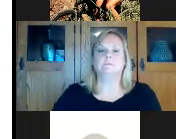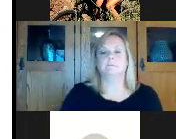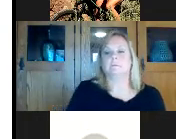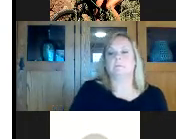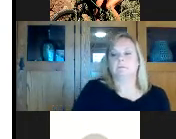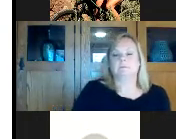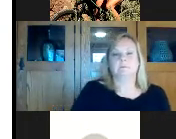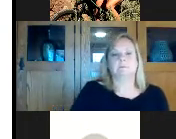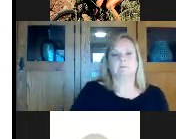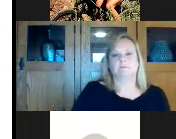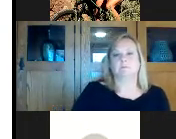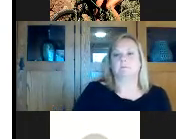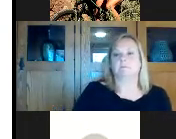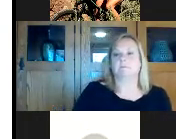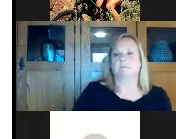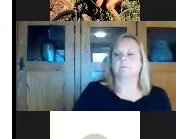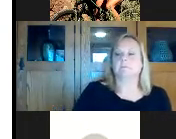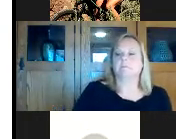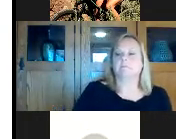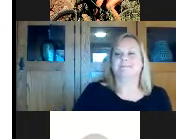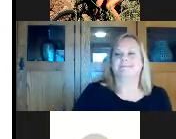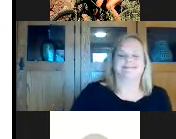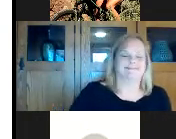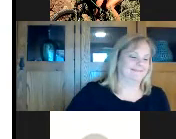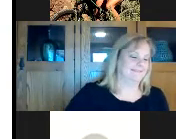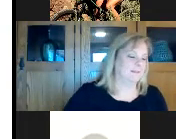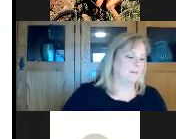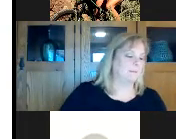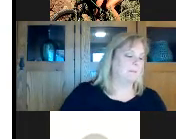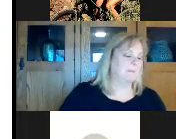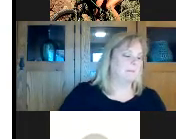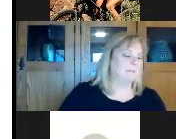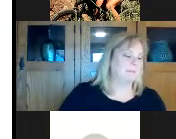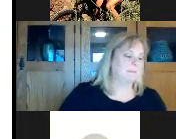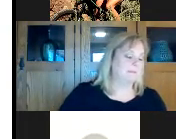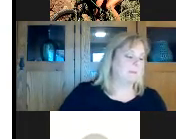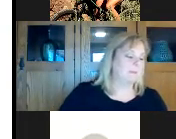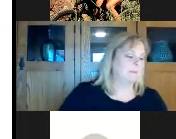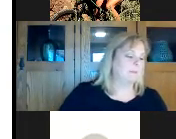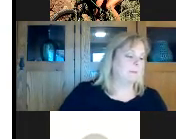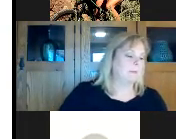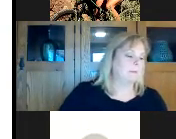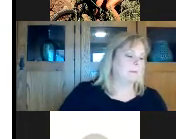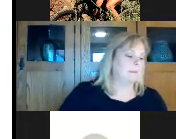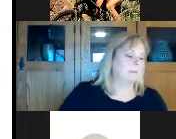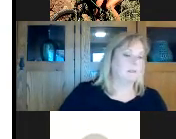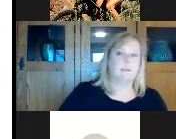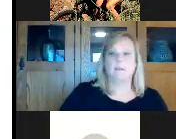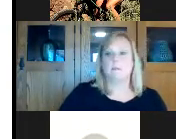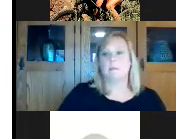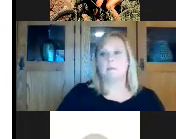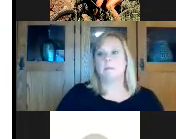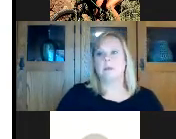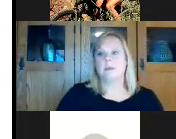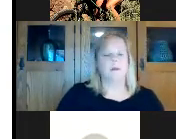and the introductions I think that Laura covered them pretty well but I'll pass it over to my co-host today